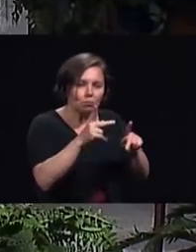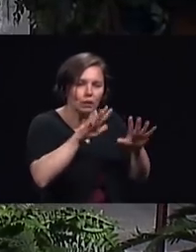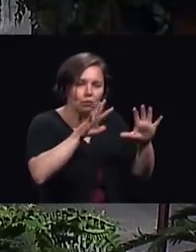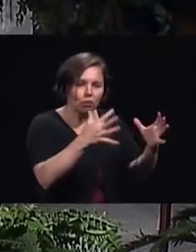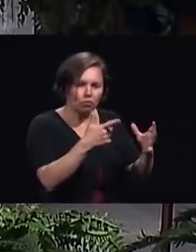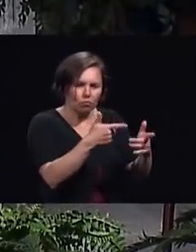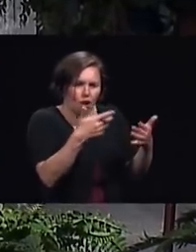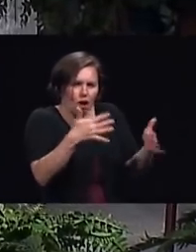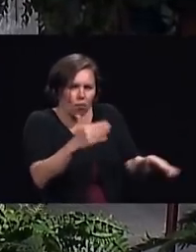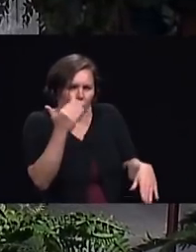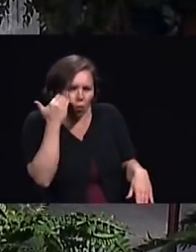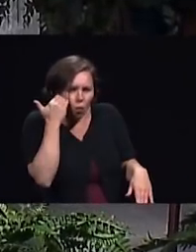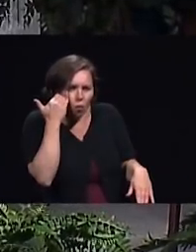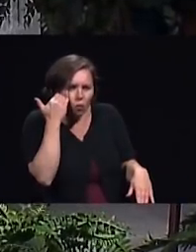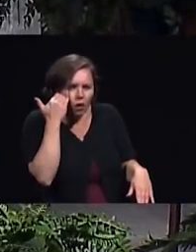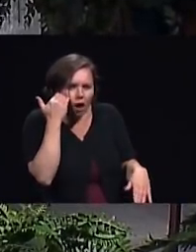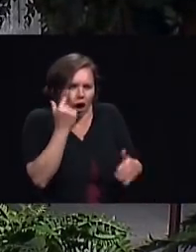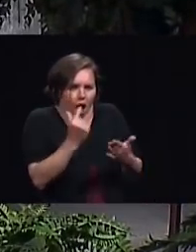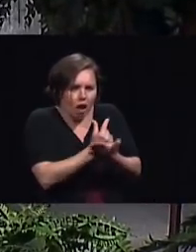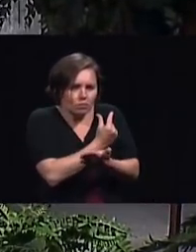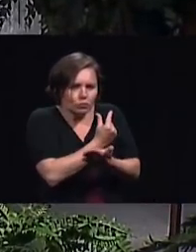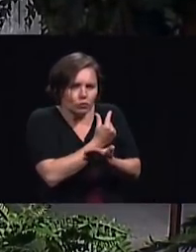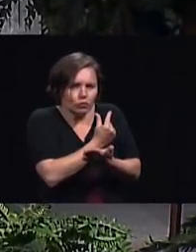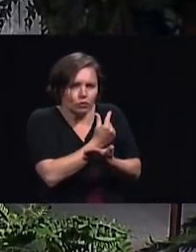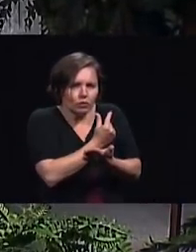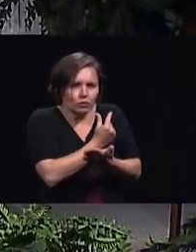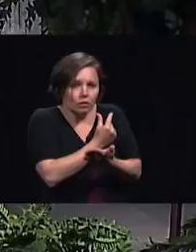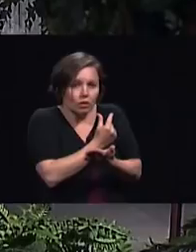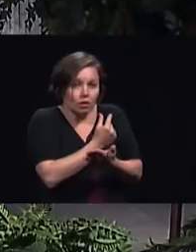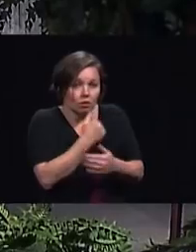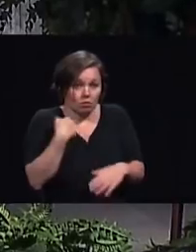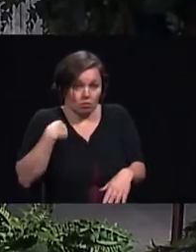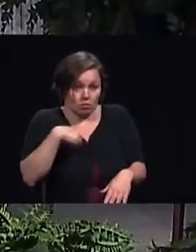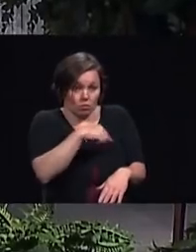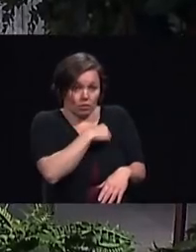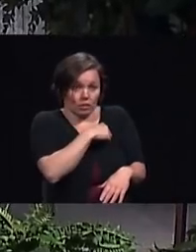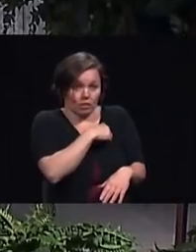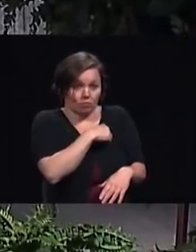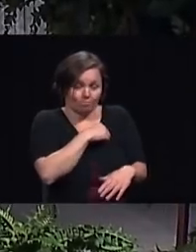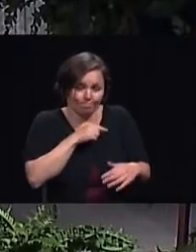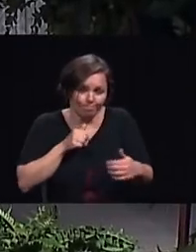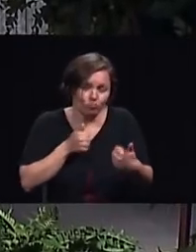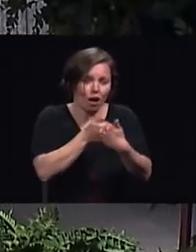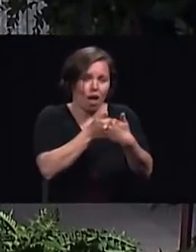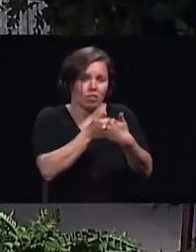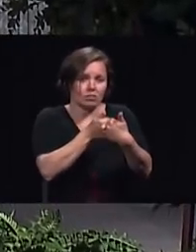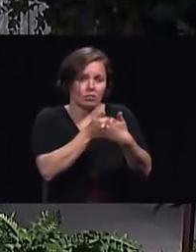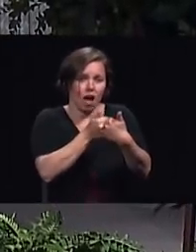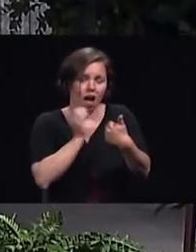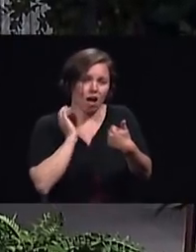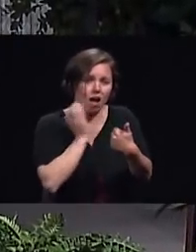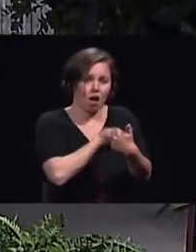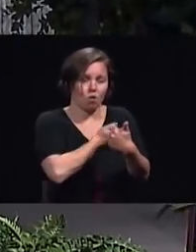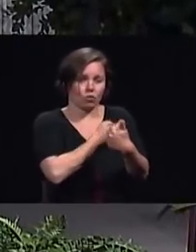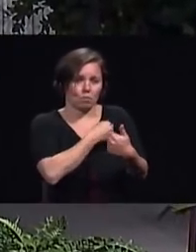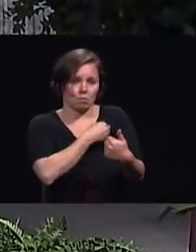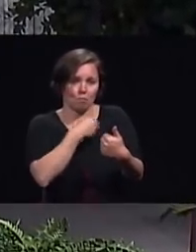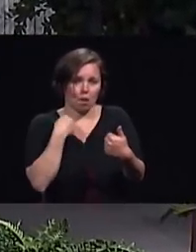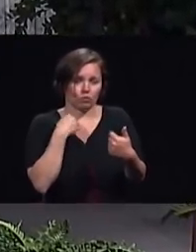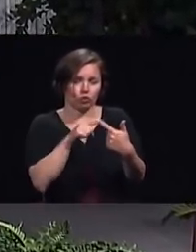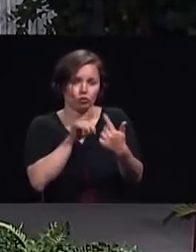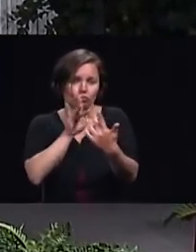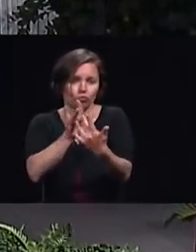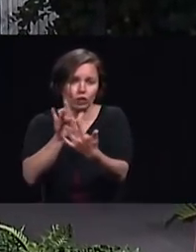the truth have we truly challenged our members to reach out to others in total member